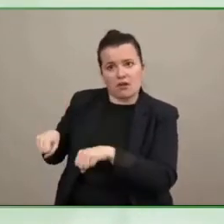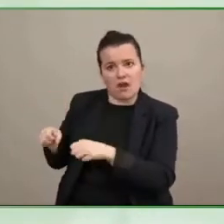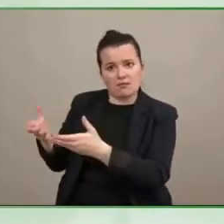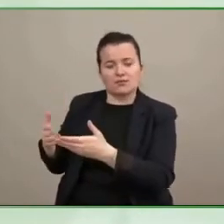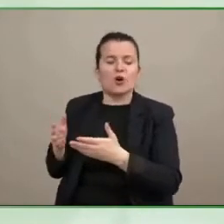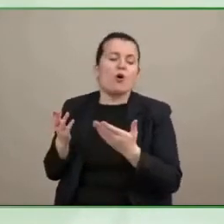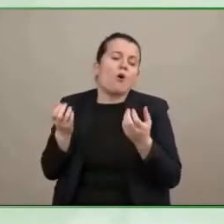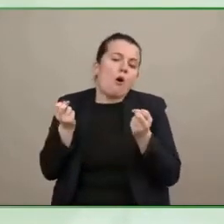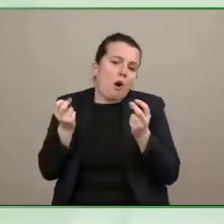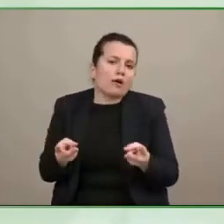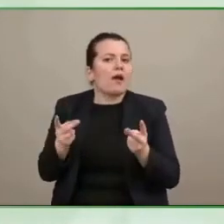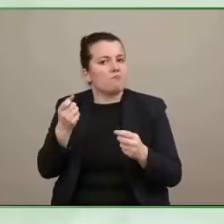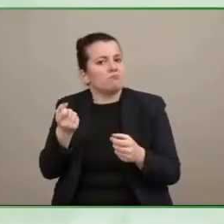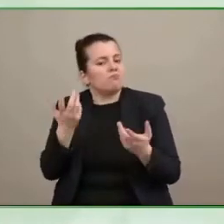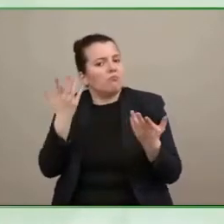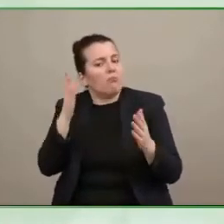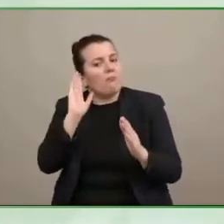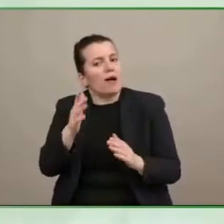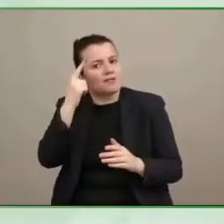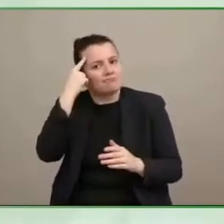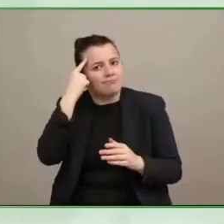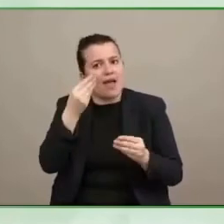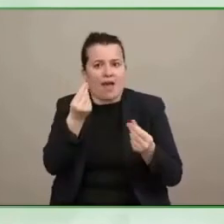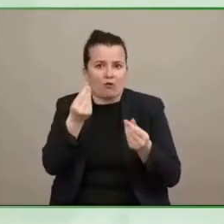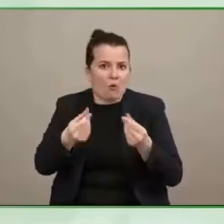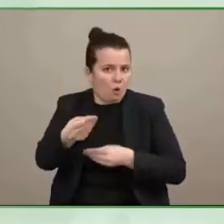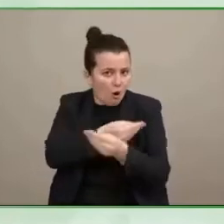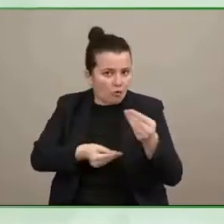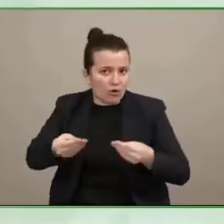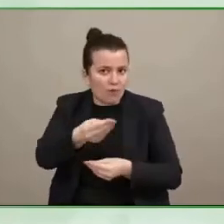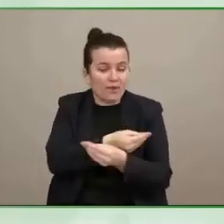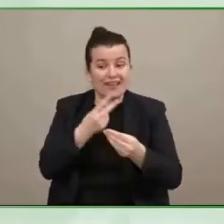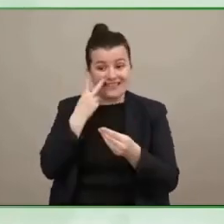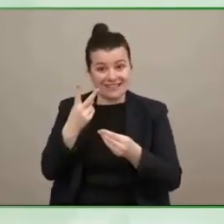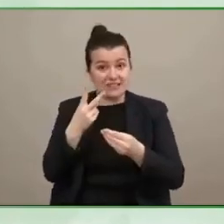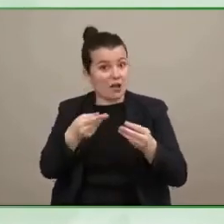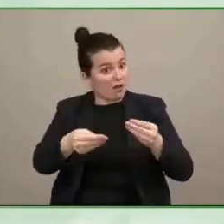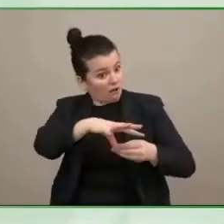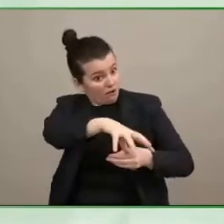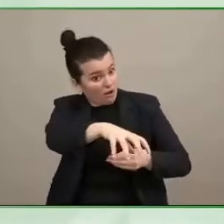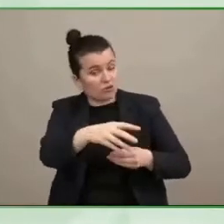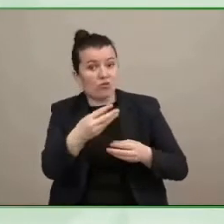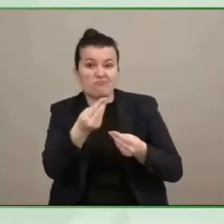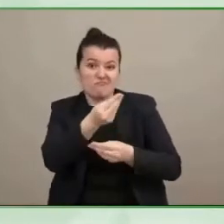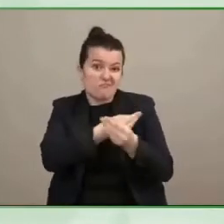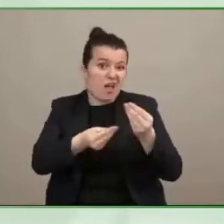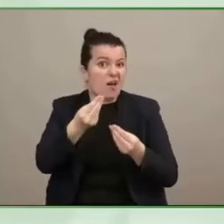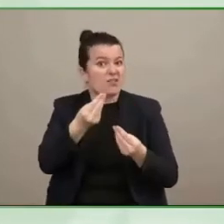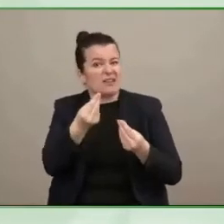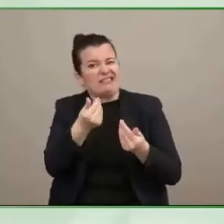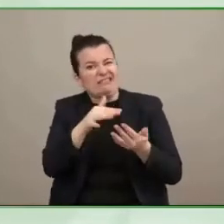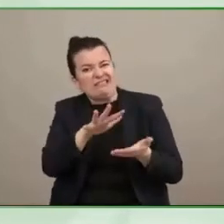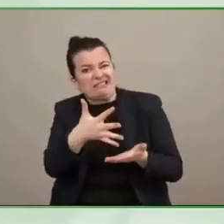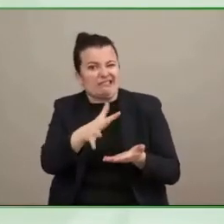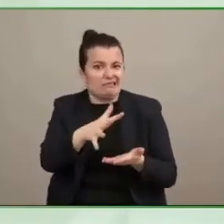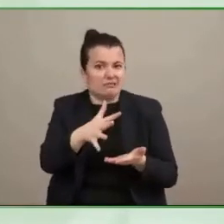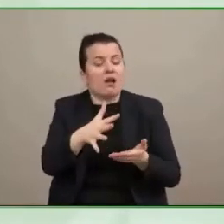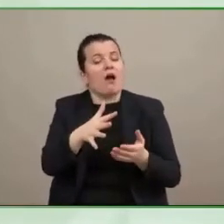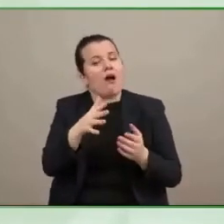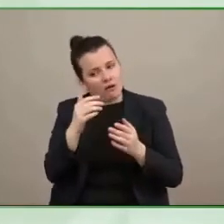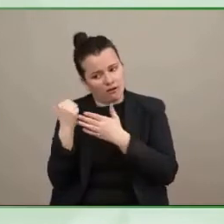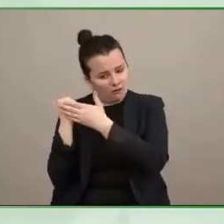and then we help the countries who are not in a position to offer it to move towards that place